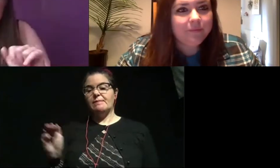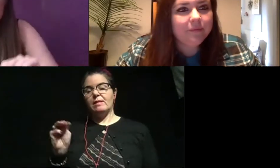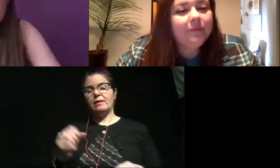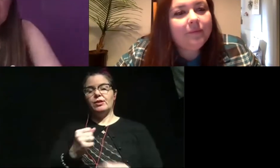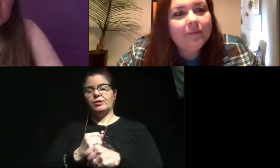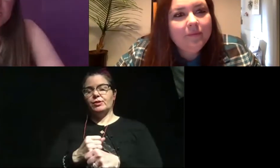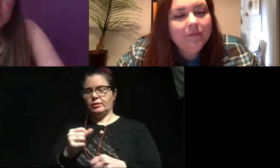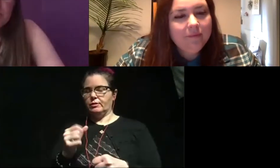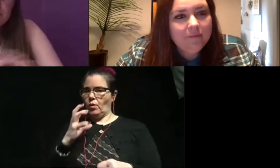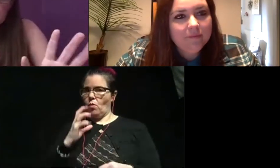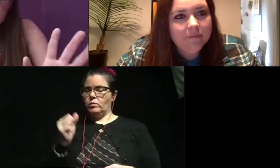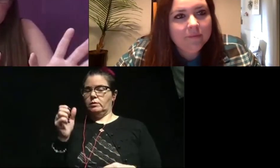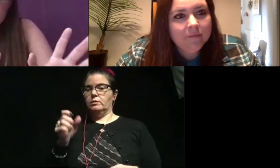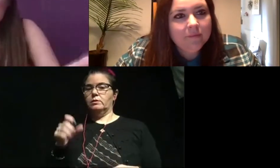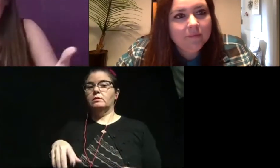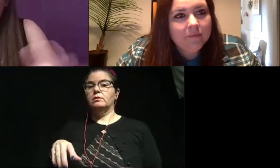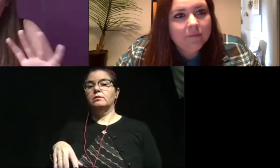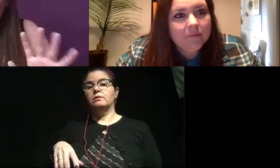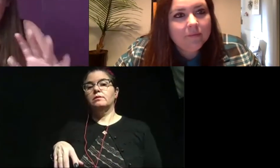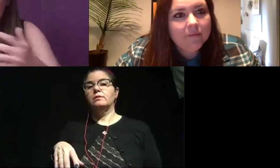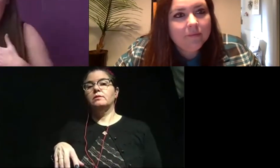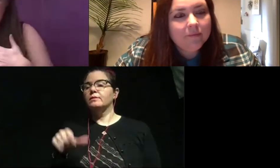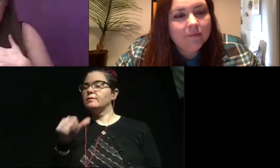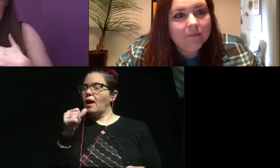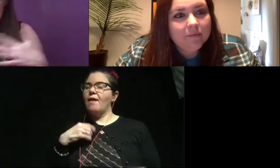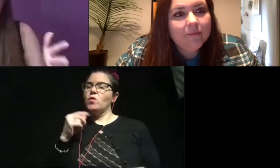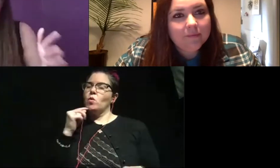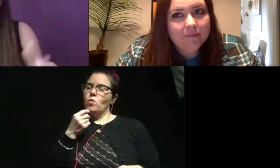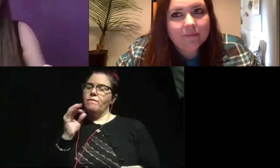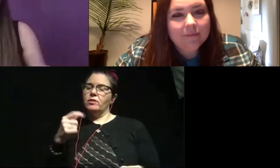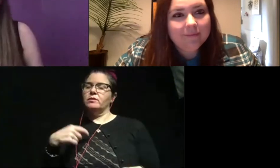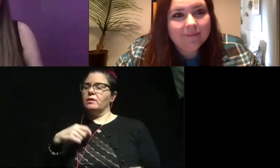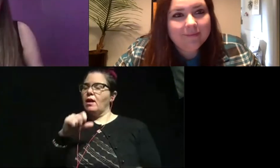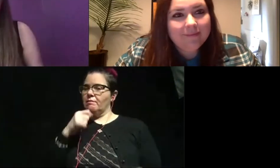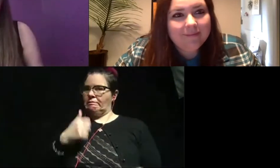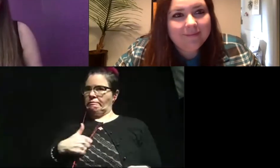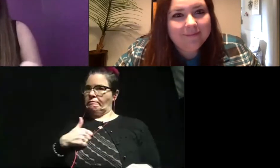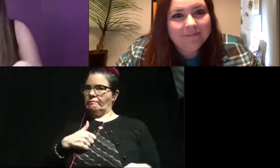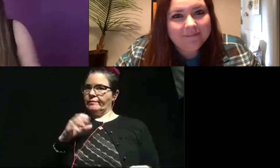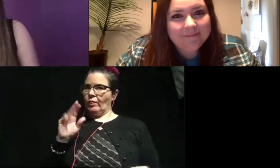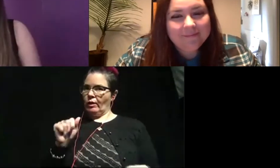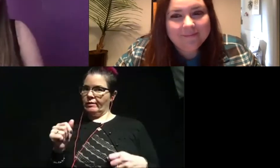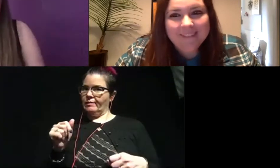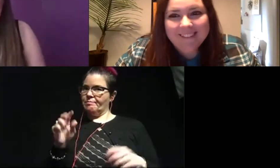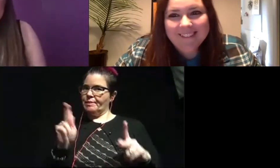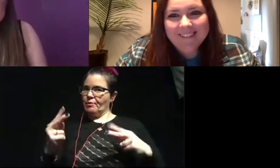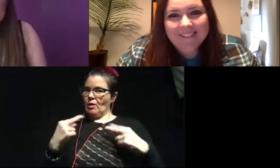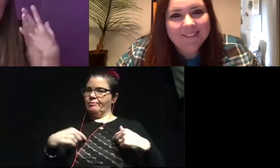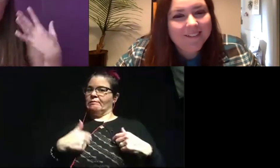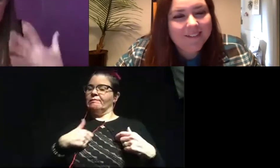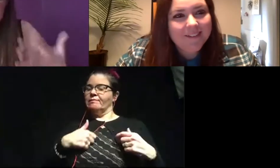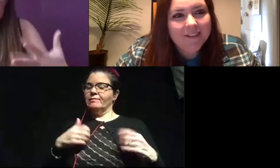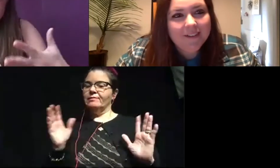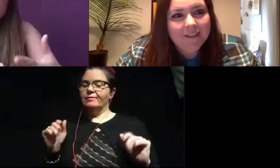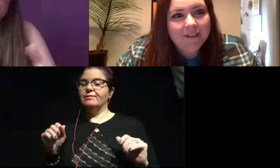oldest. So Florida doesn't have the cool fossils that I love. And I'm so sorry for Florida geologists watching this. Okay. But the